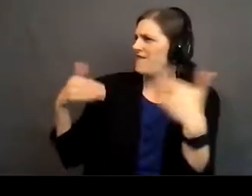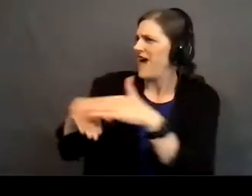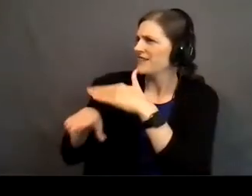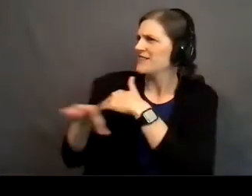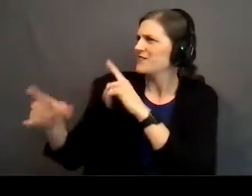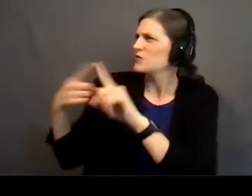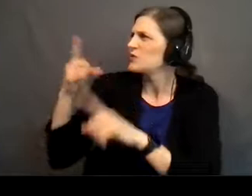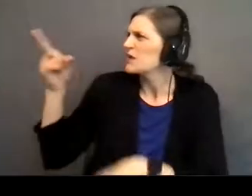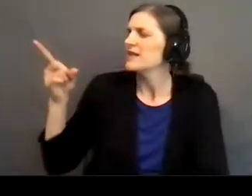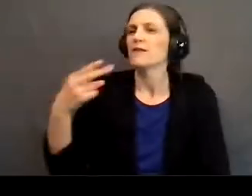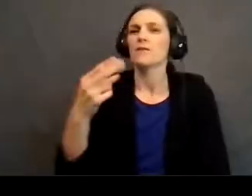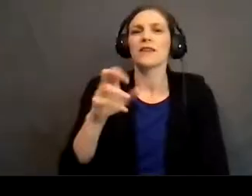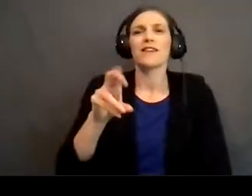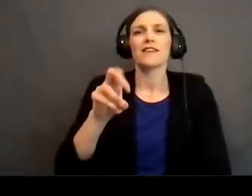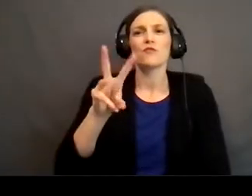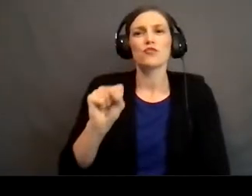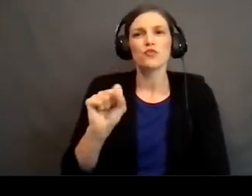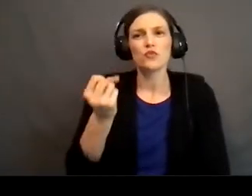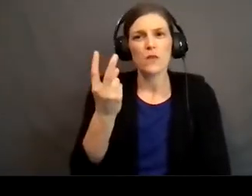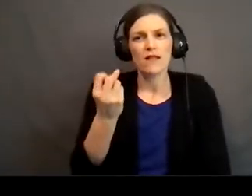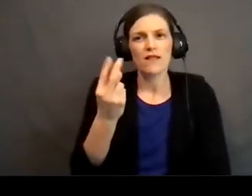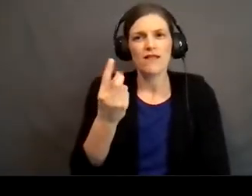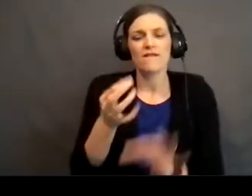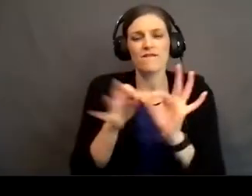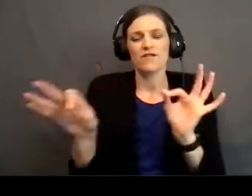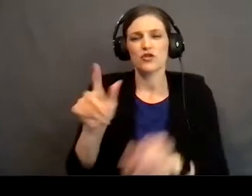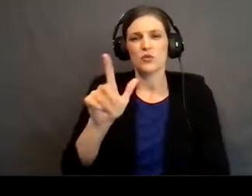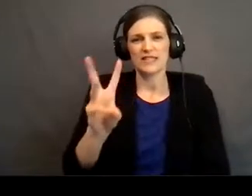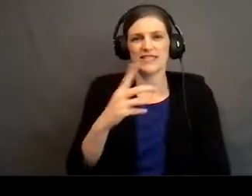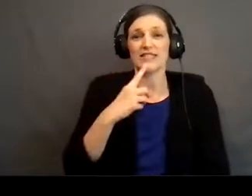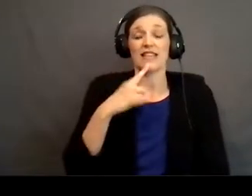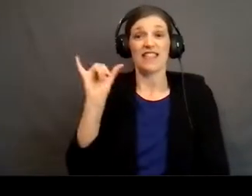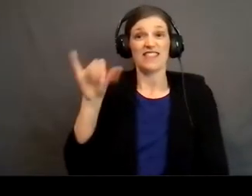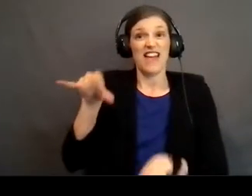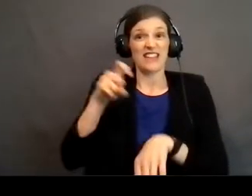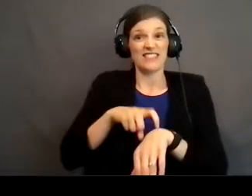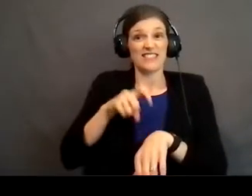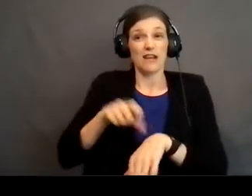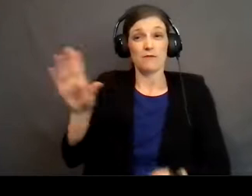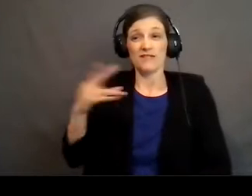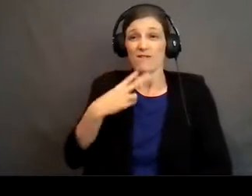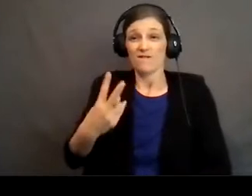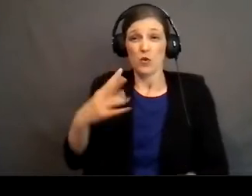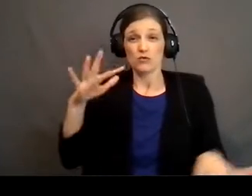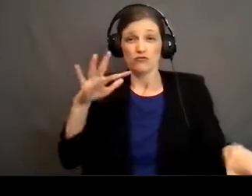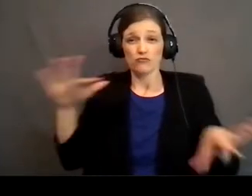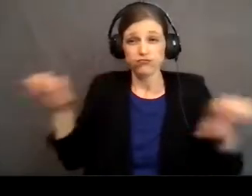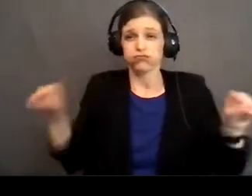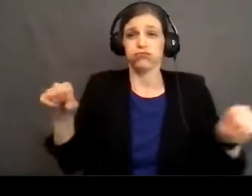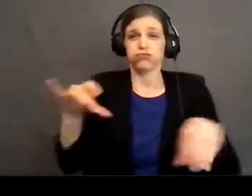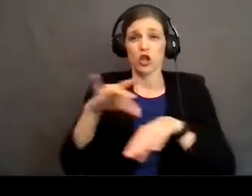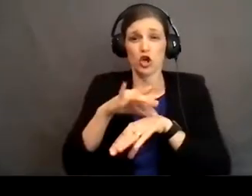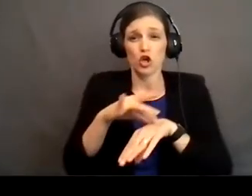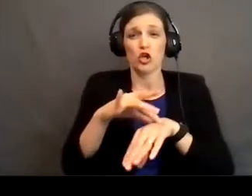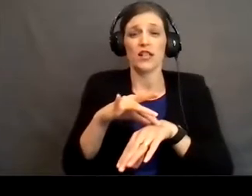Him. In Hebrews 12, verse 26, it says, At that time, His voice shook the earth.